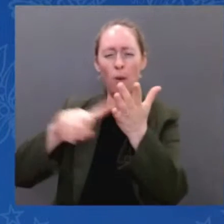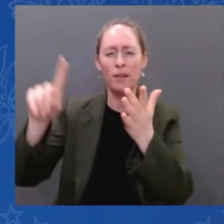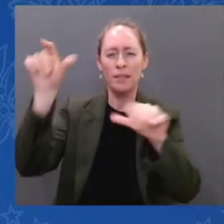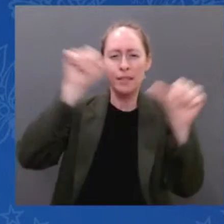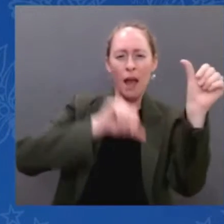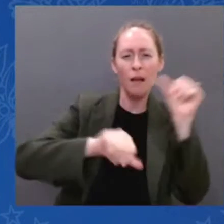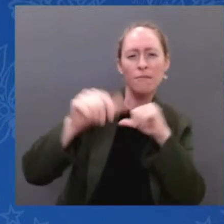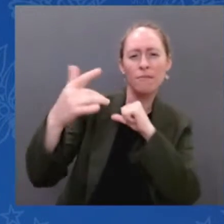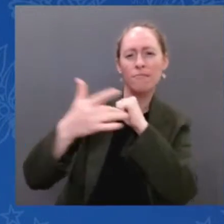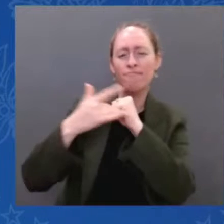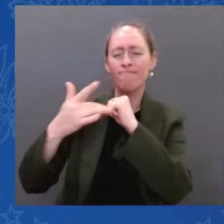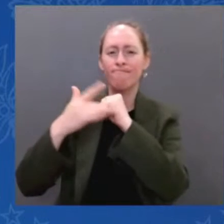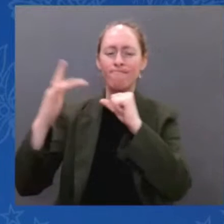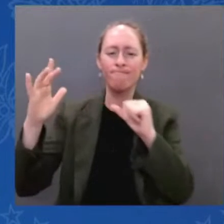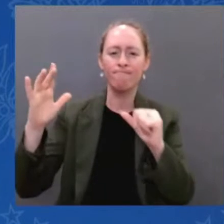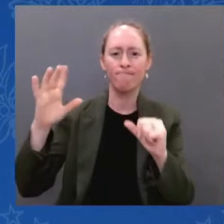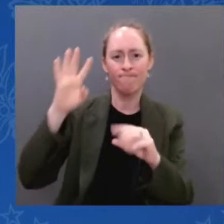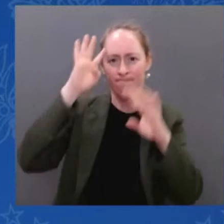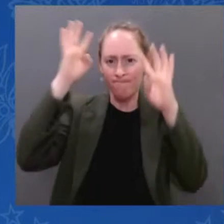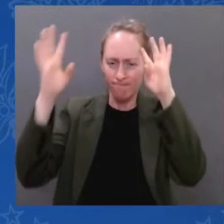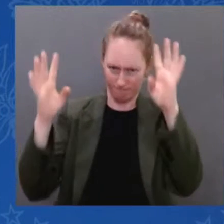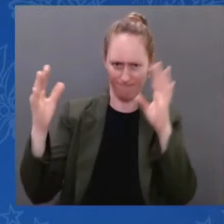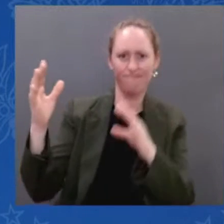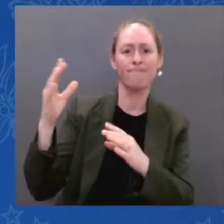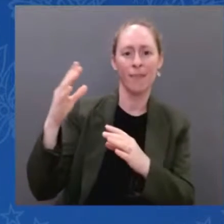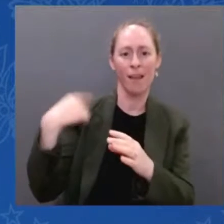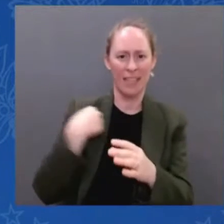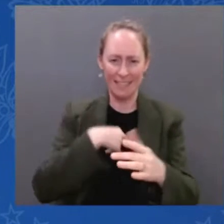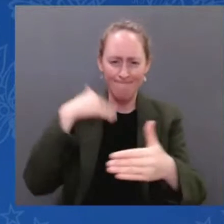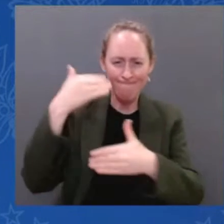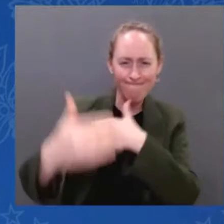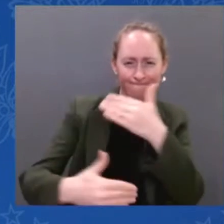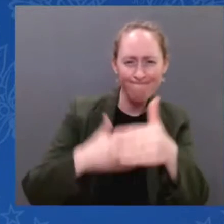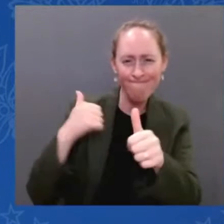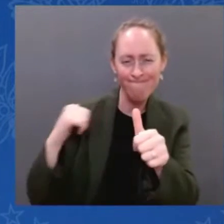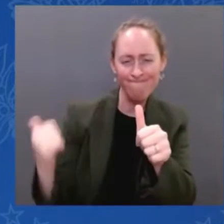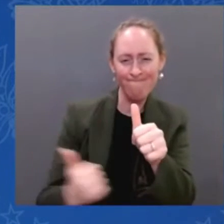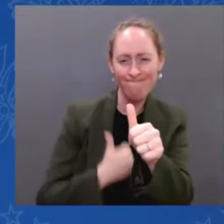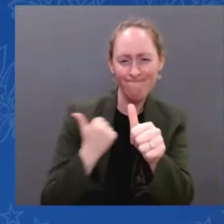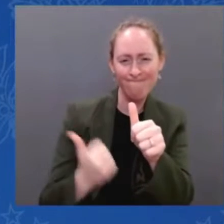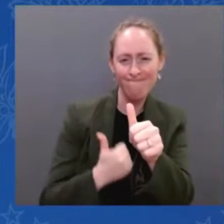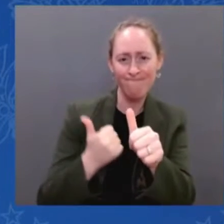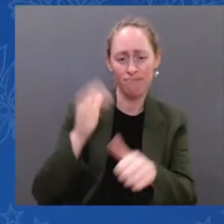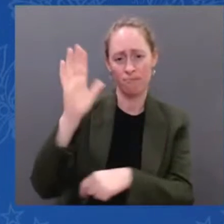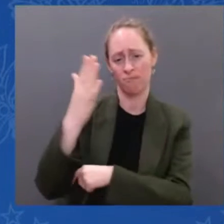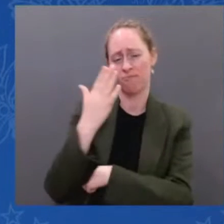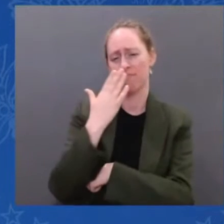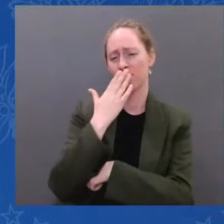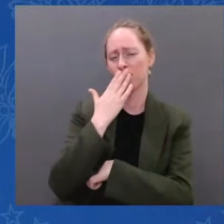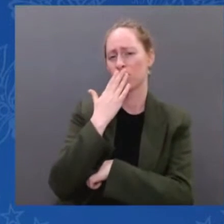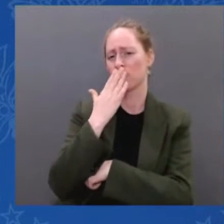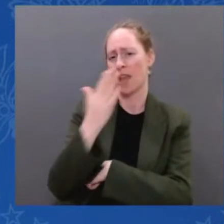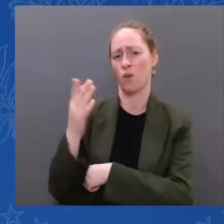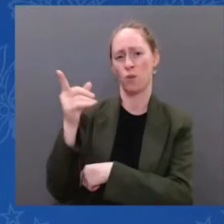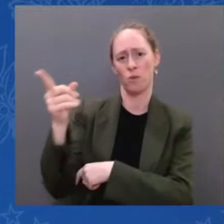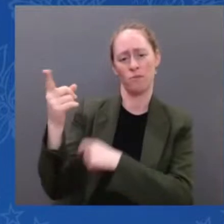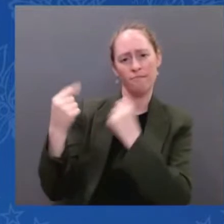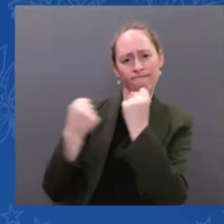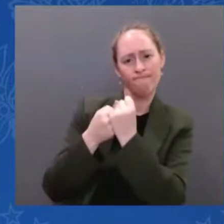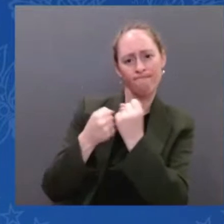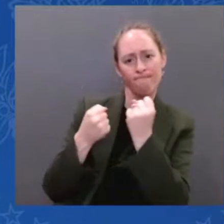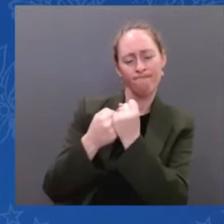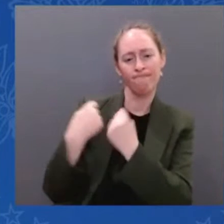particularly appreciate your leadership of the National Space Council and your commitment to ensuring innovation in space. The floor is yours.